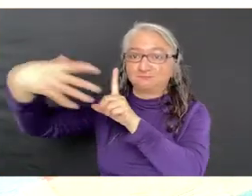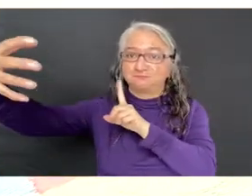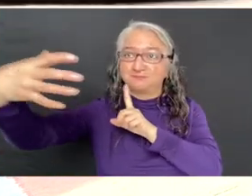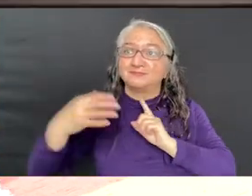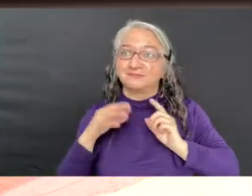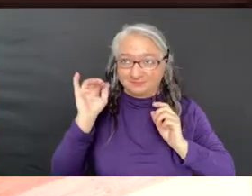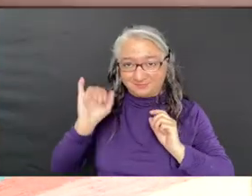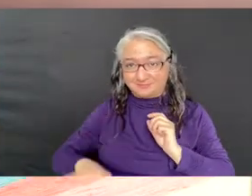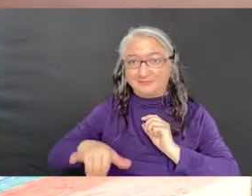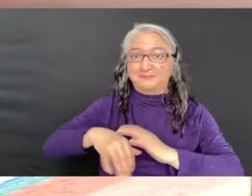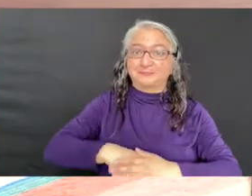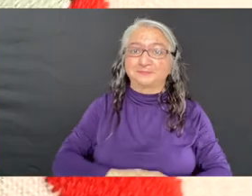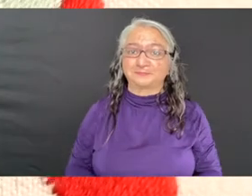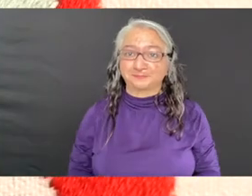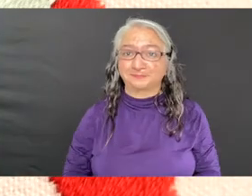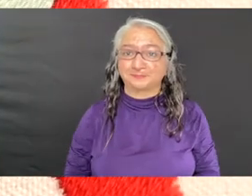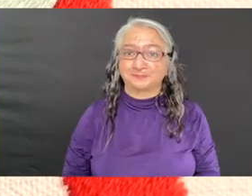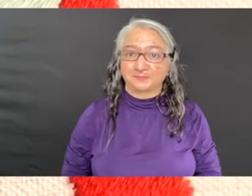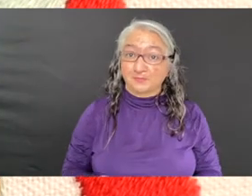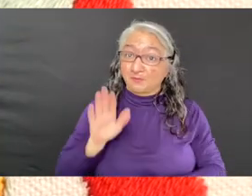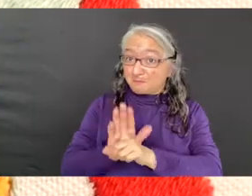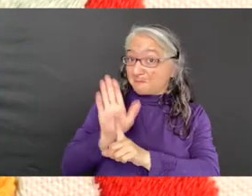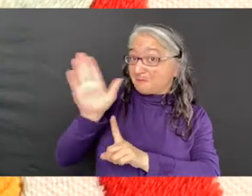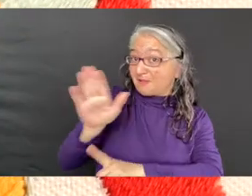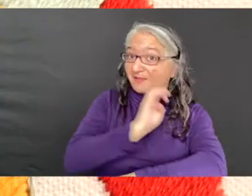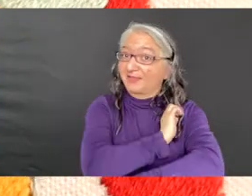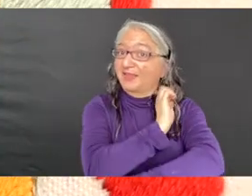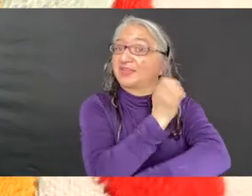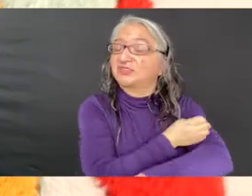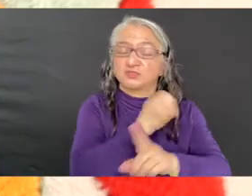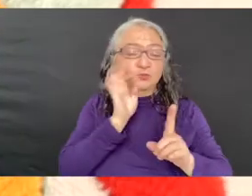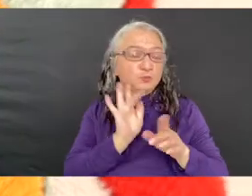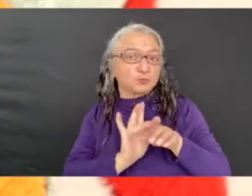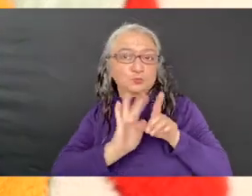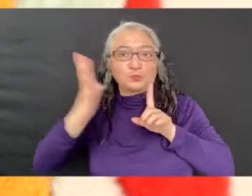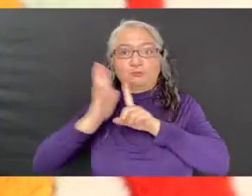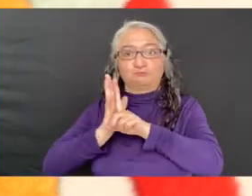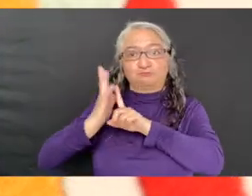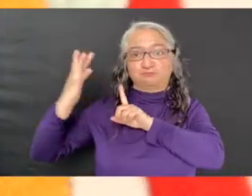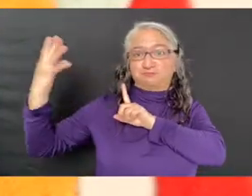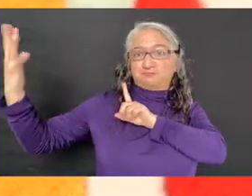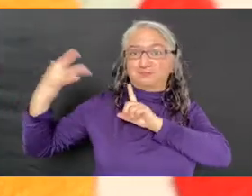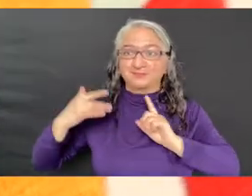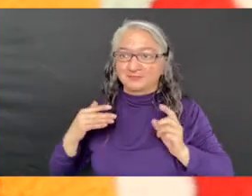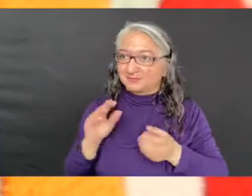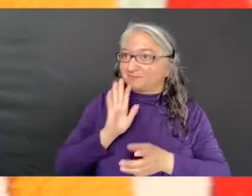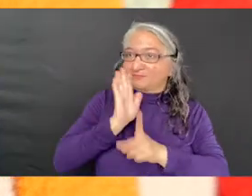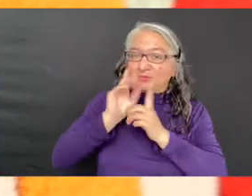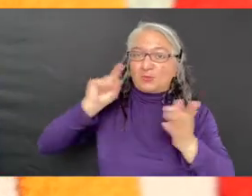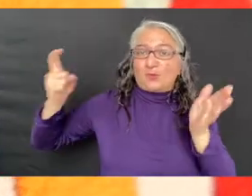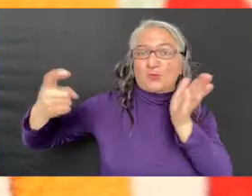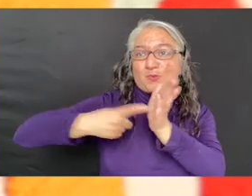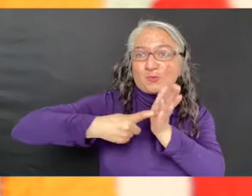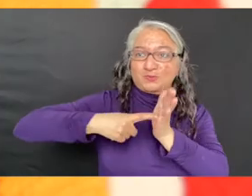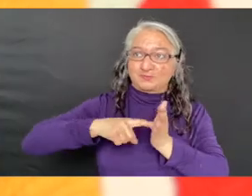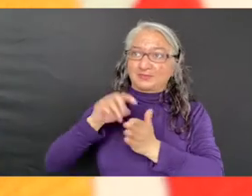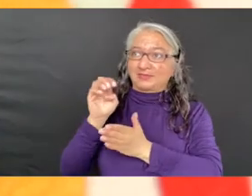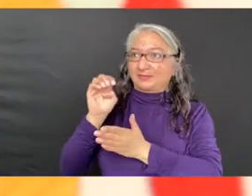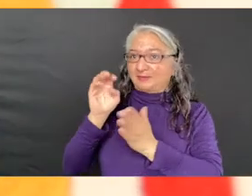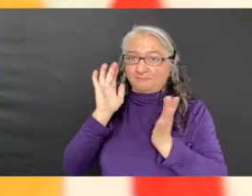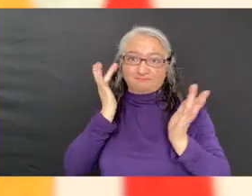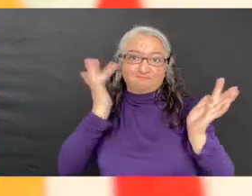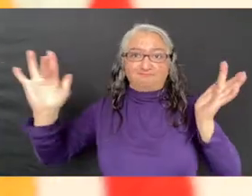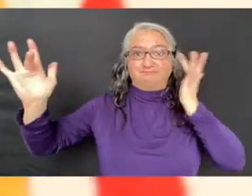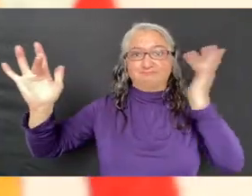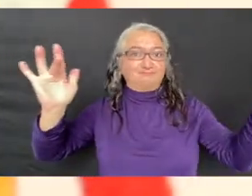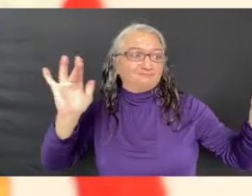to tell his stories. The energy in his work is emphasized even further with the discrete use of metallic threads to